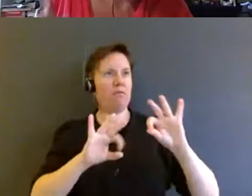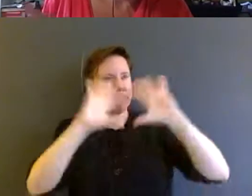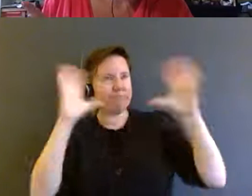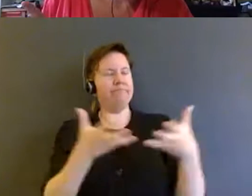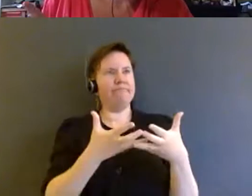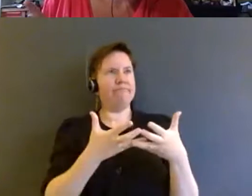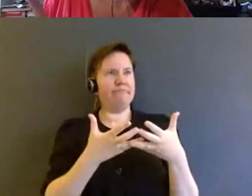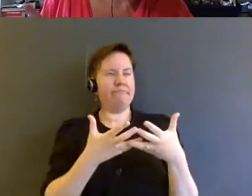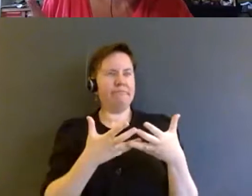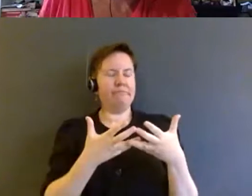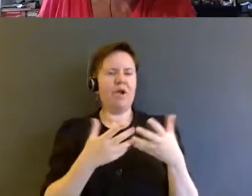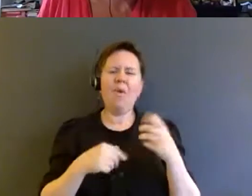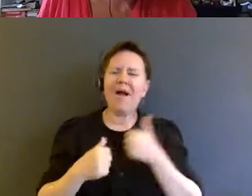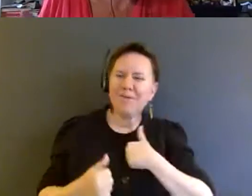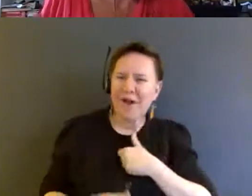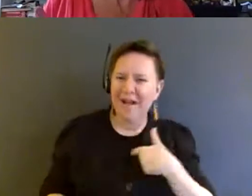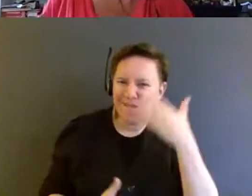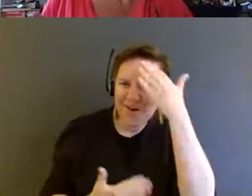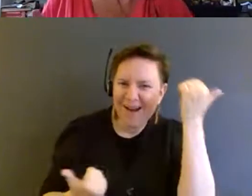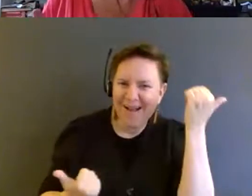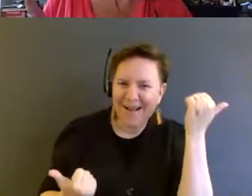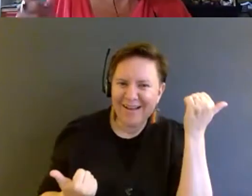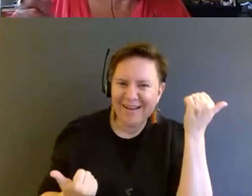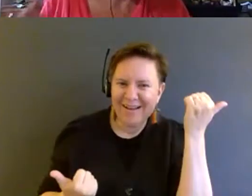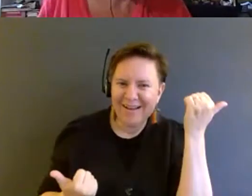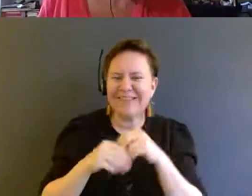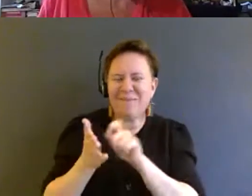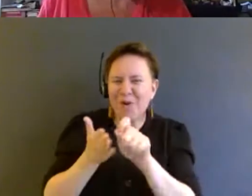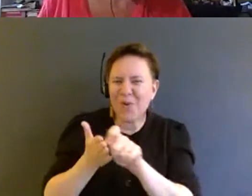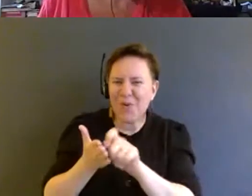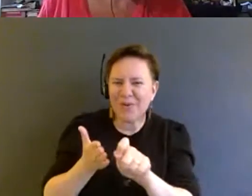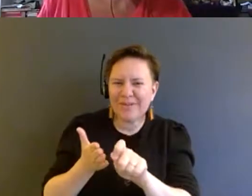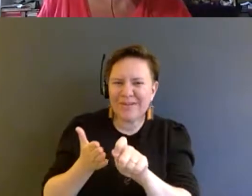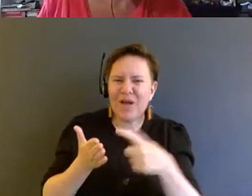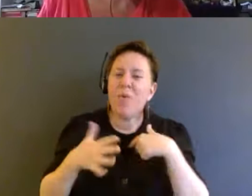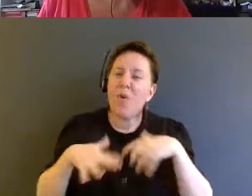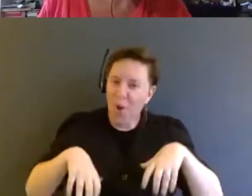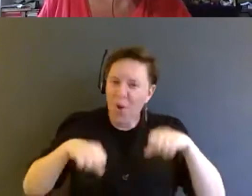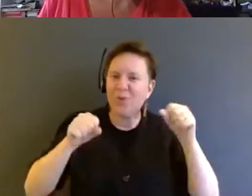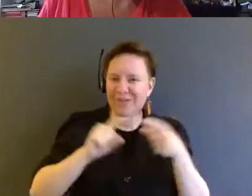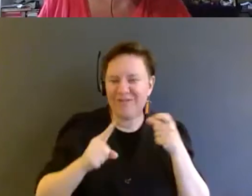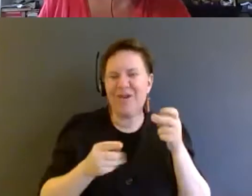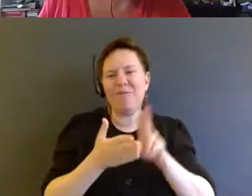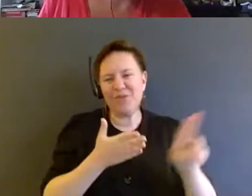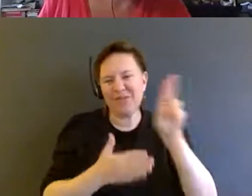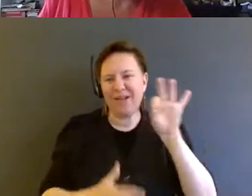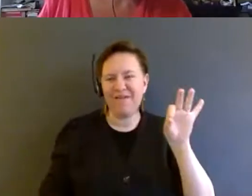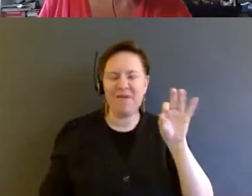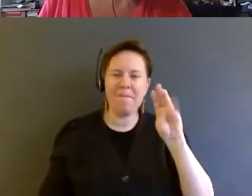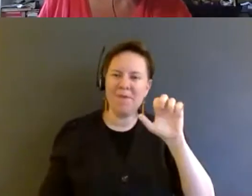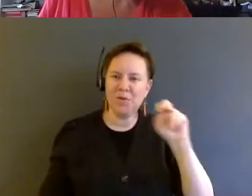and I'm sorry, I forgot to mention, it's in my notes, that we are hosted by the University of Minnesota Press,